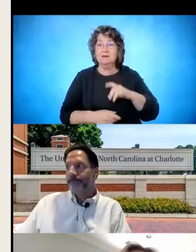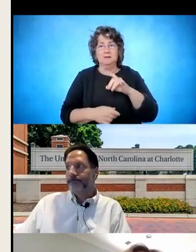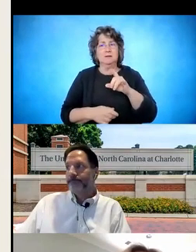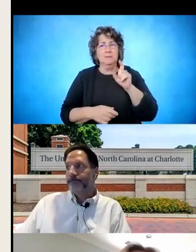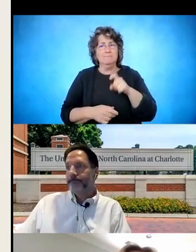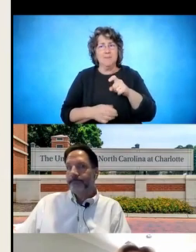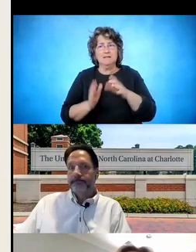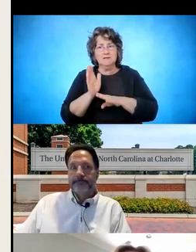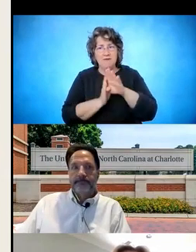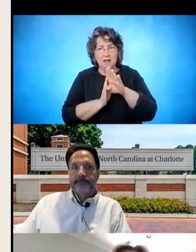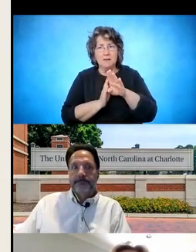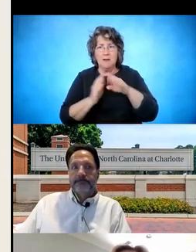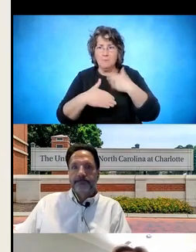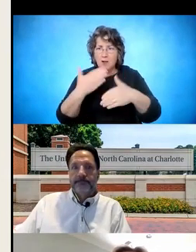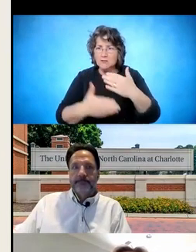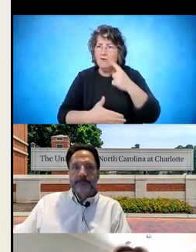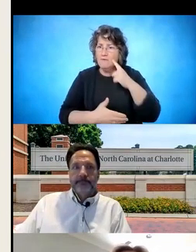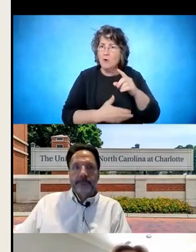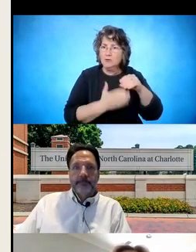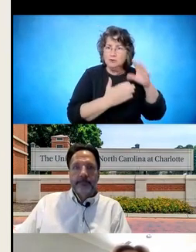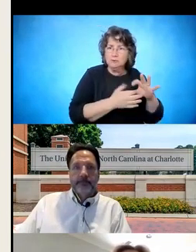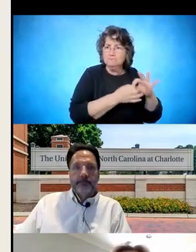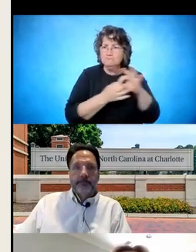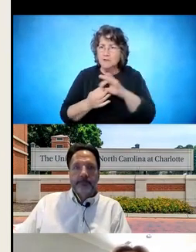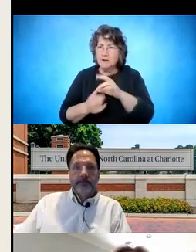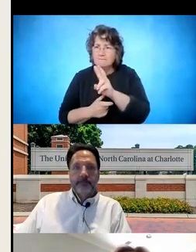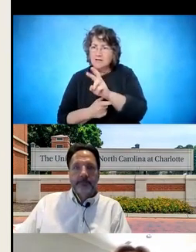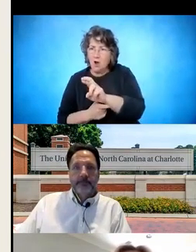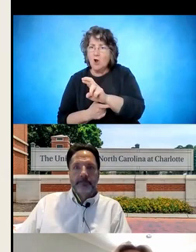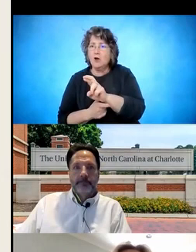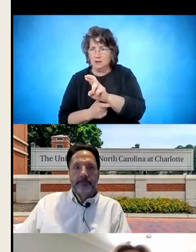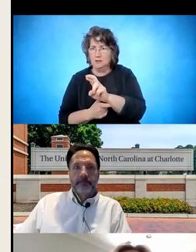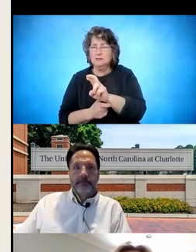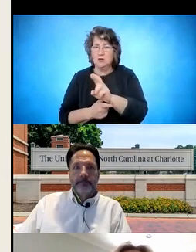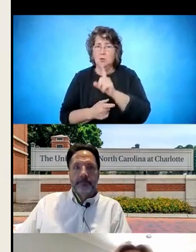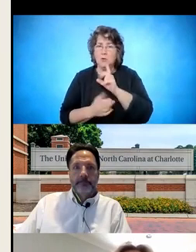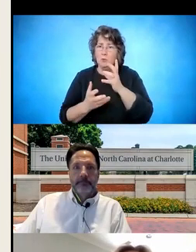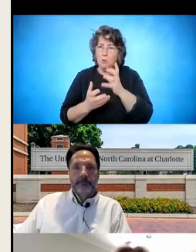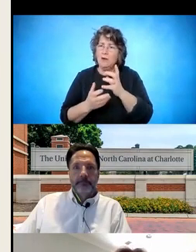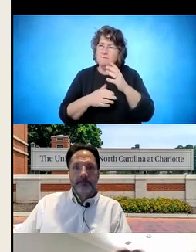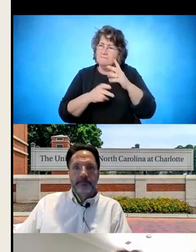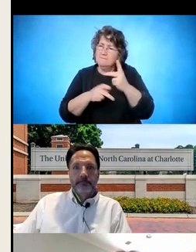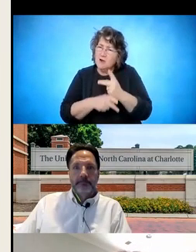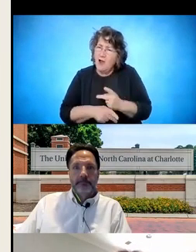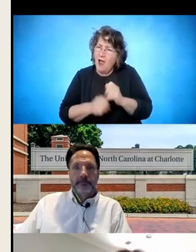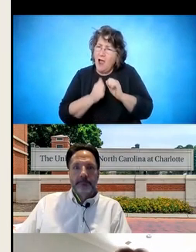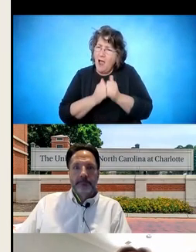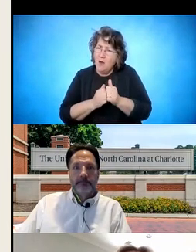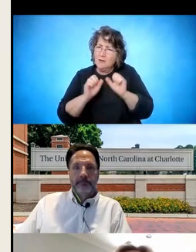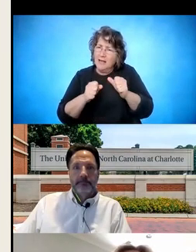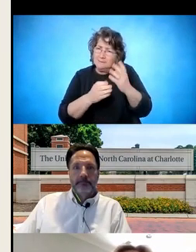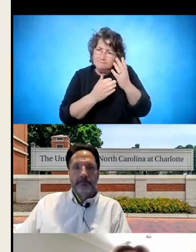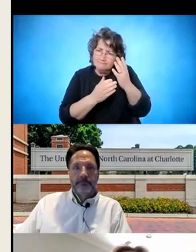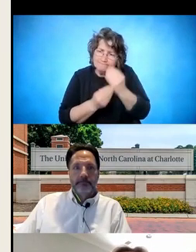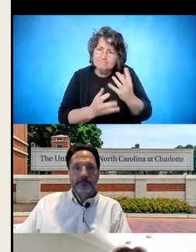to really connect students to VR. Figuring out a systematic way to share information with students and families about the benefit